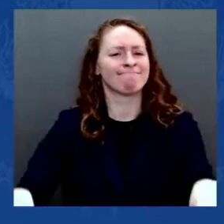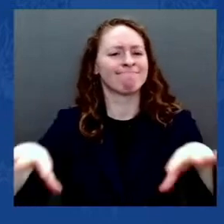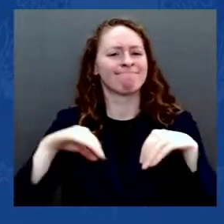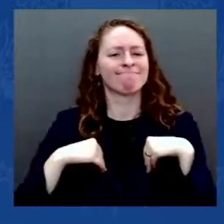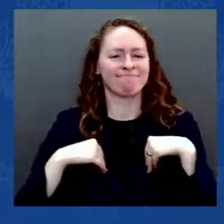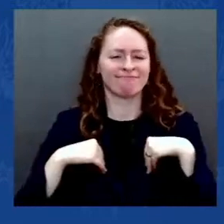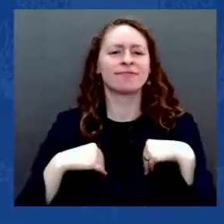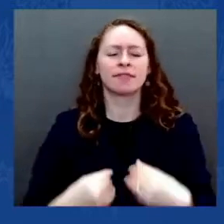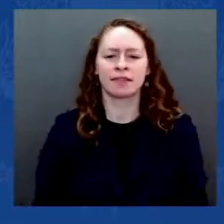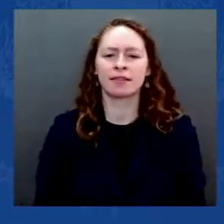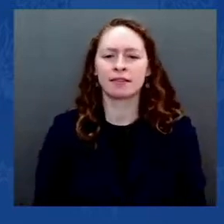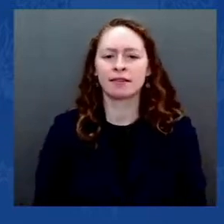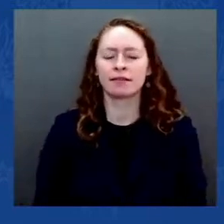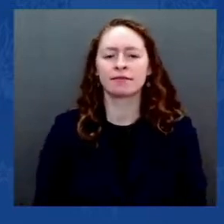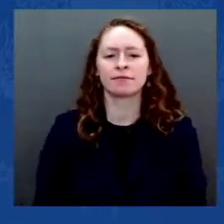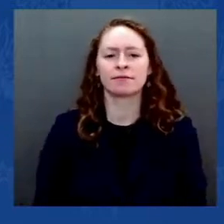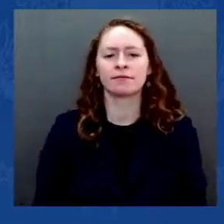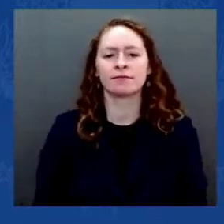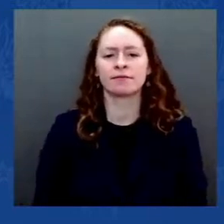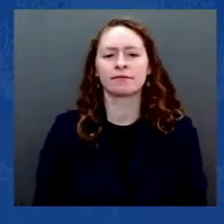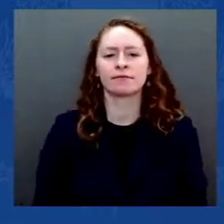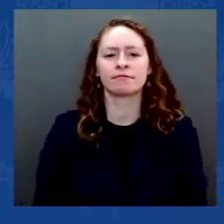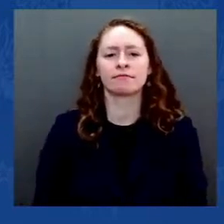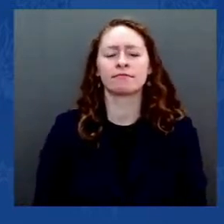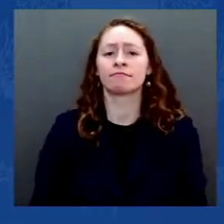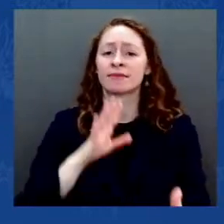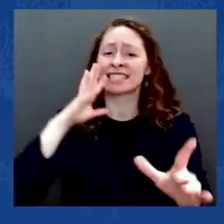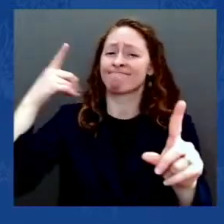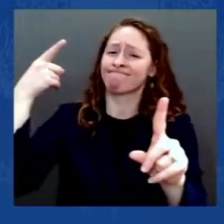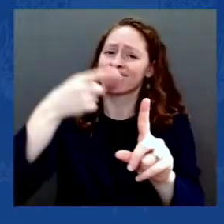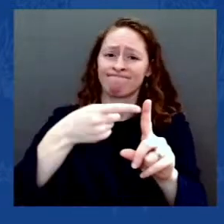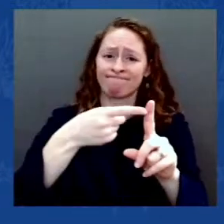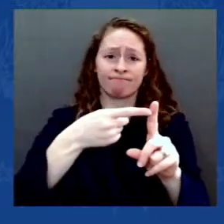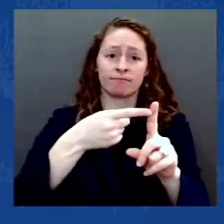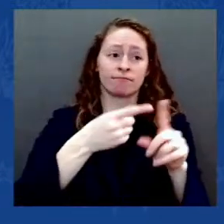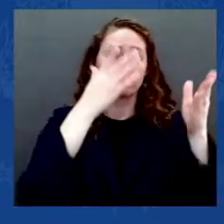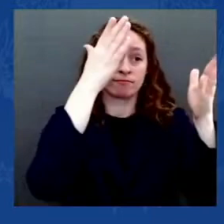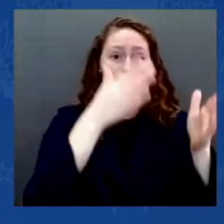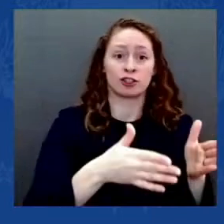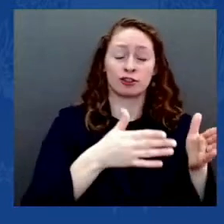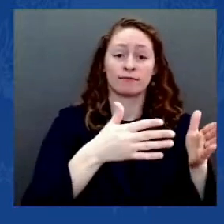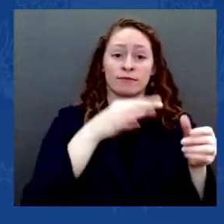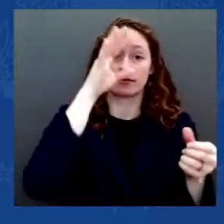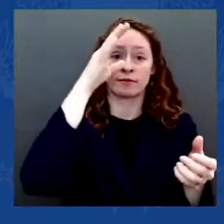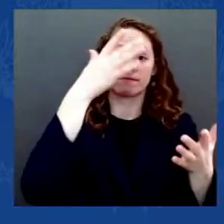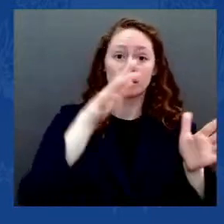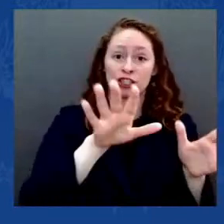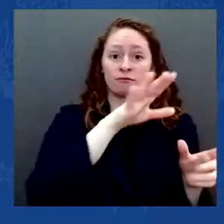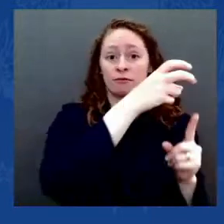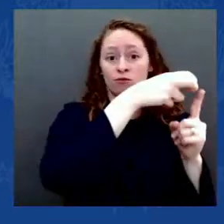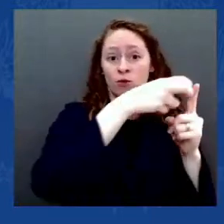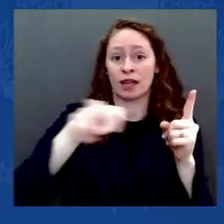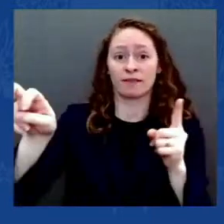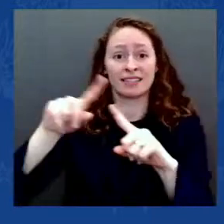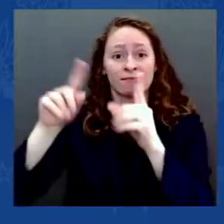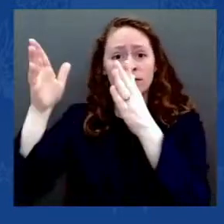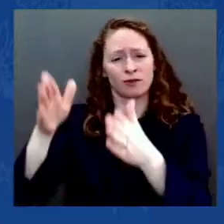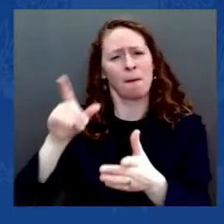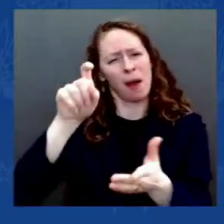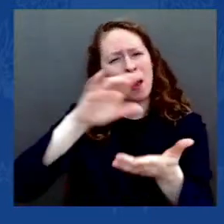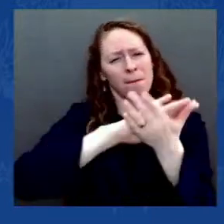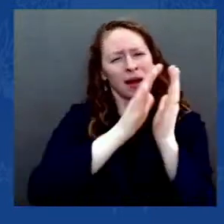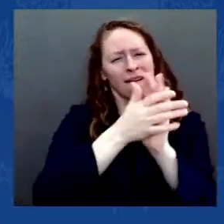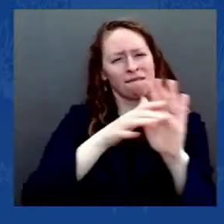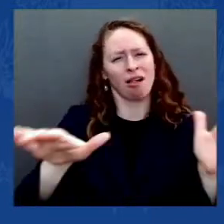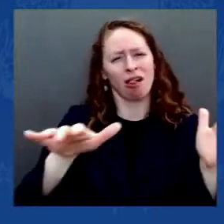I believe the power of the presidency and the purpose is to unite this nation, not divide it, to lift us up,